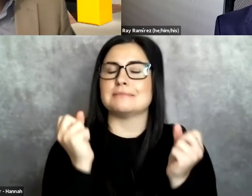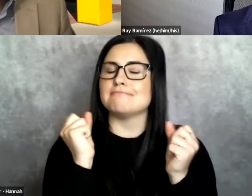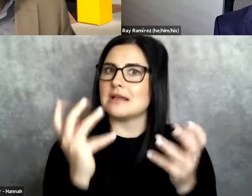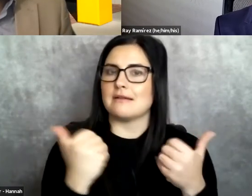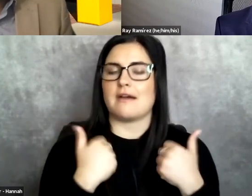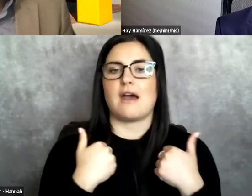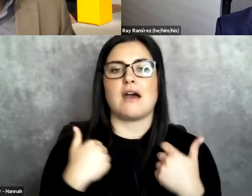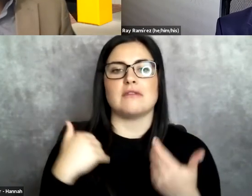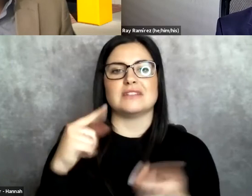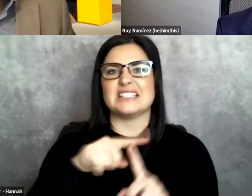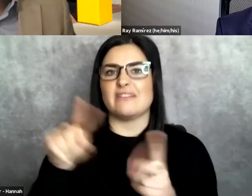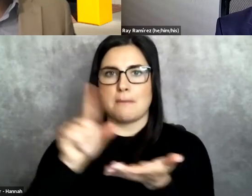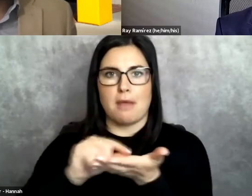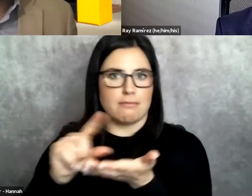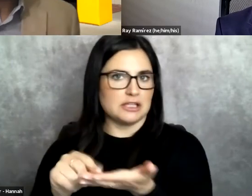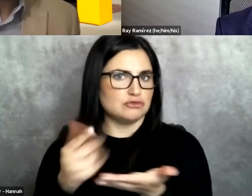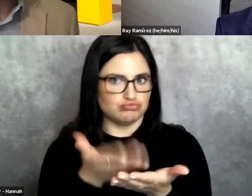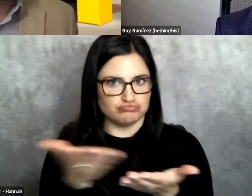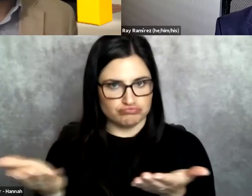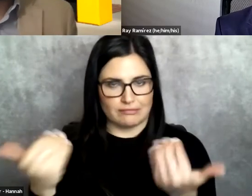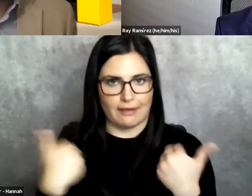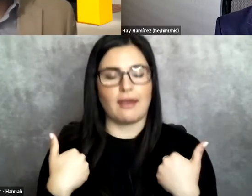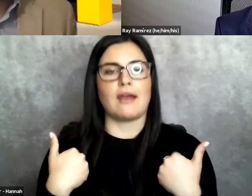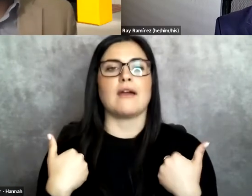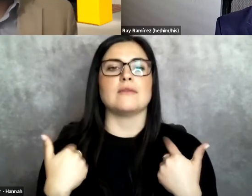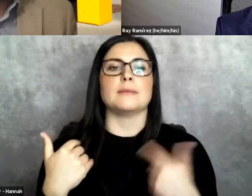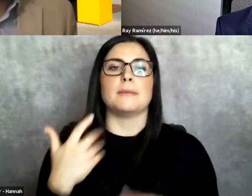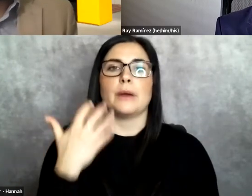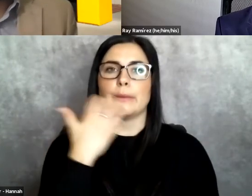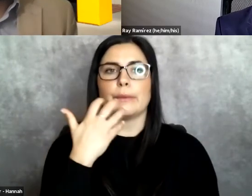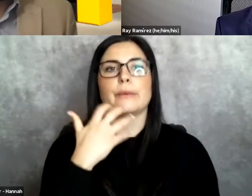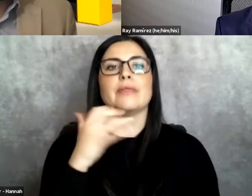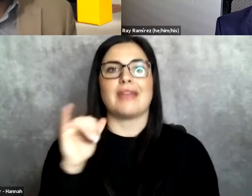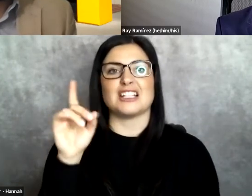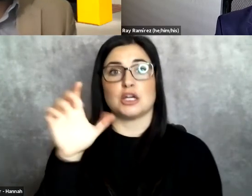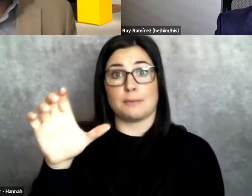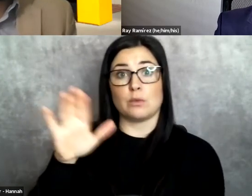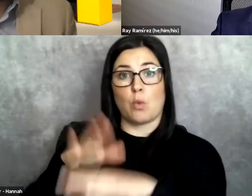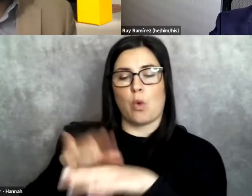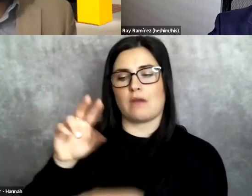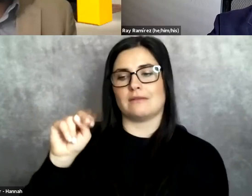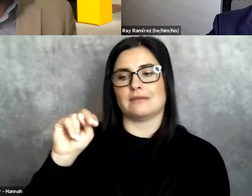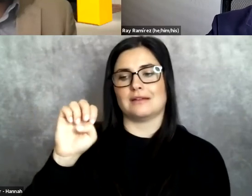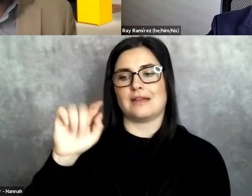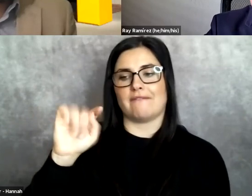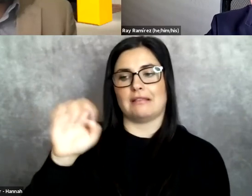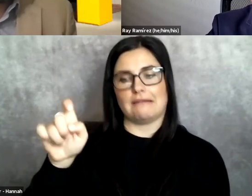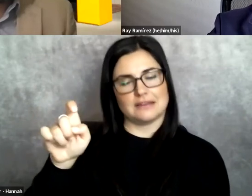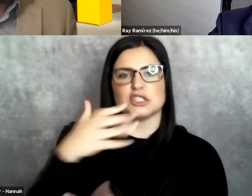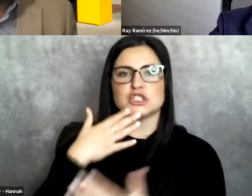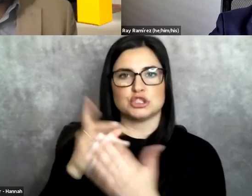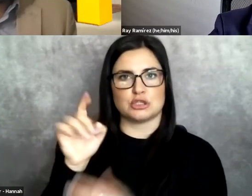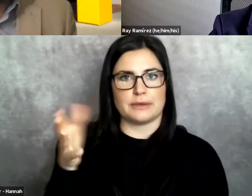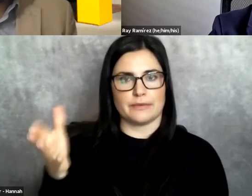there's published material, and that's an accessible documentary, you if you have Netflix and whatnot. It's pretty good.